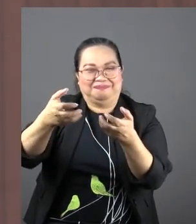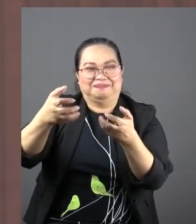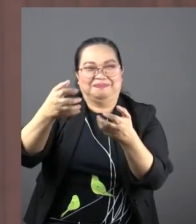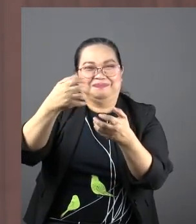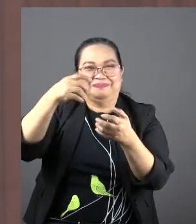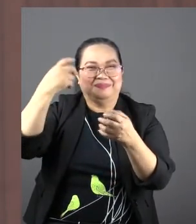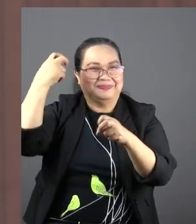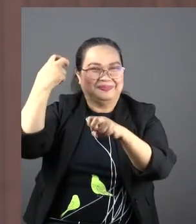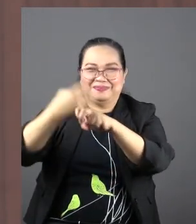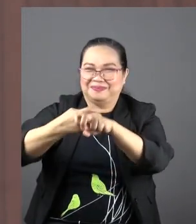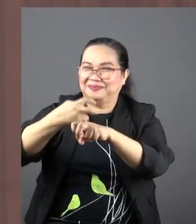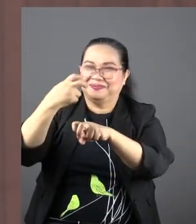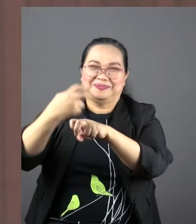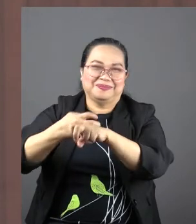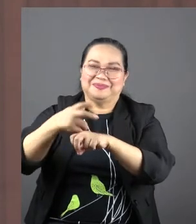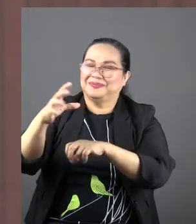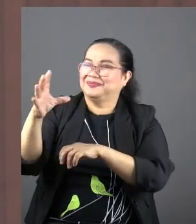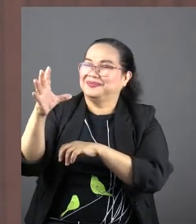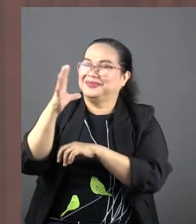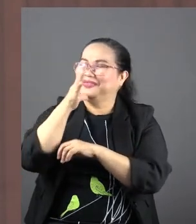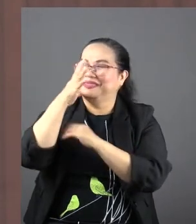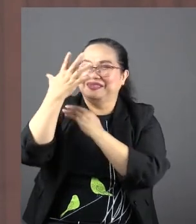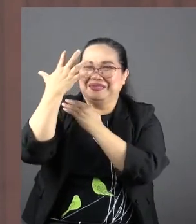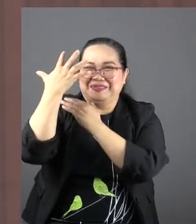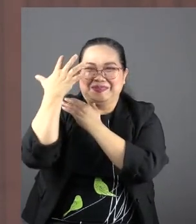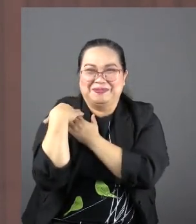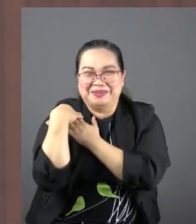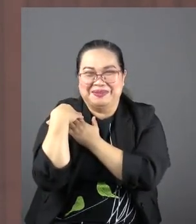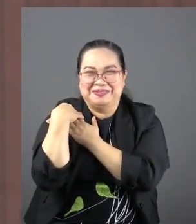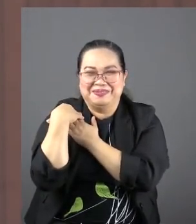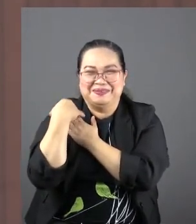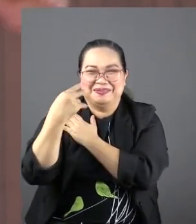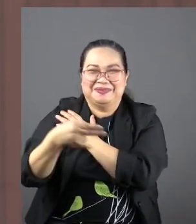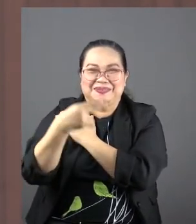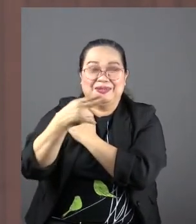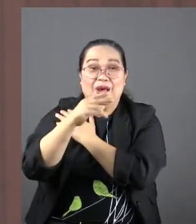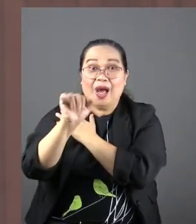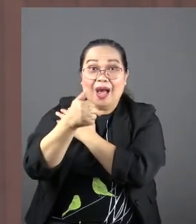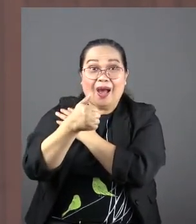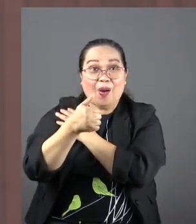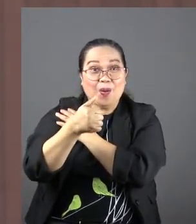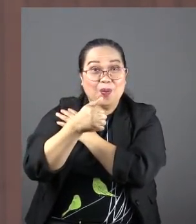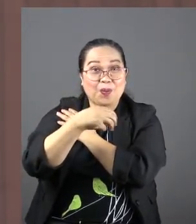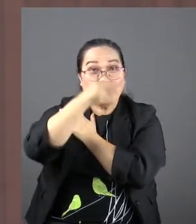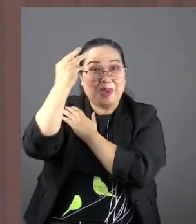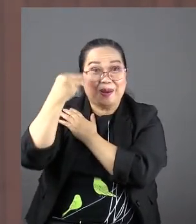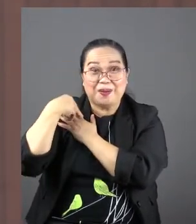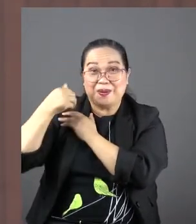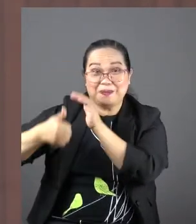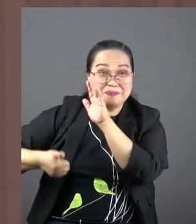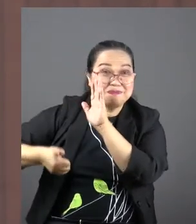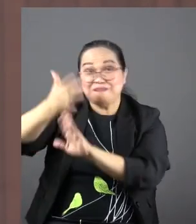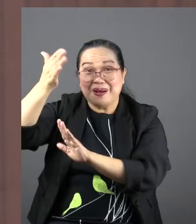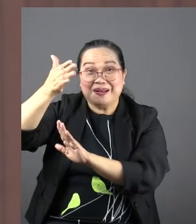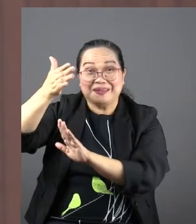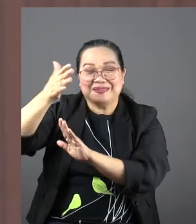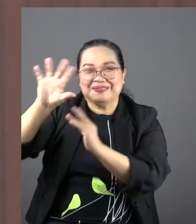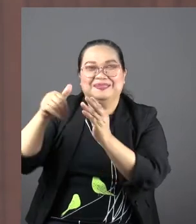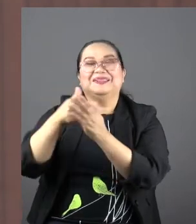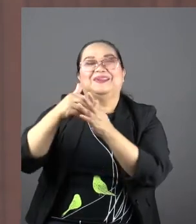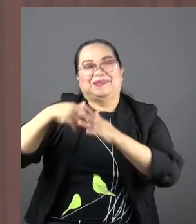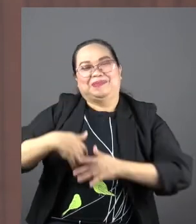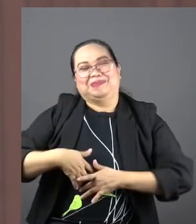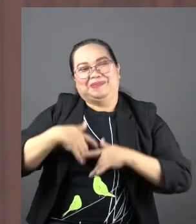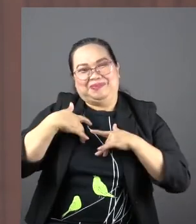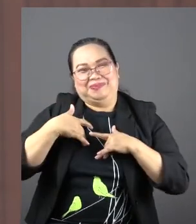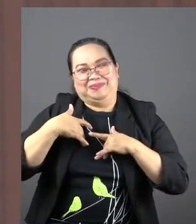difficult motherhood task in history. How did Mary pull it off? All her life,